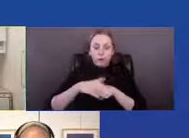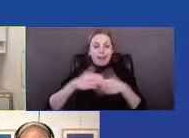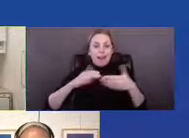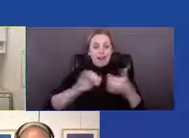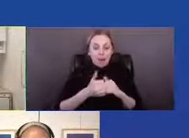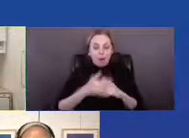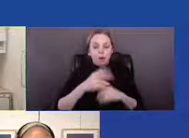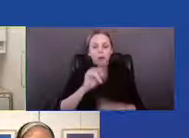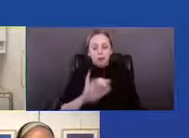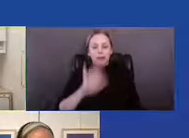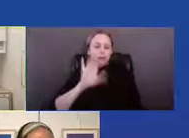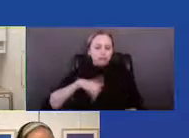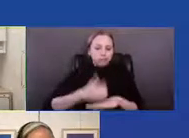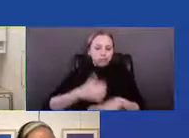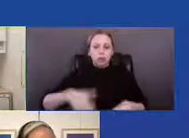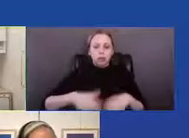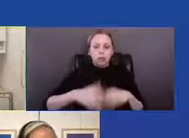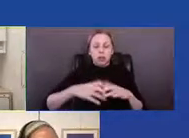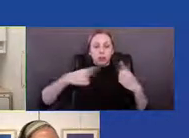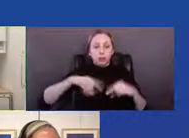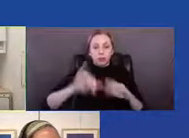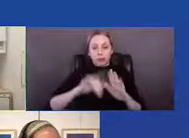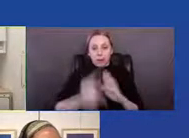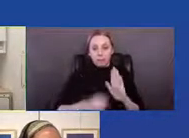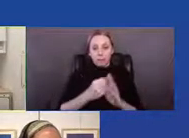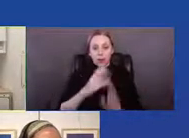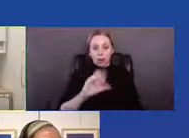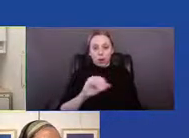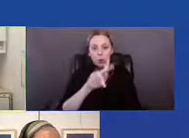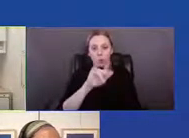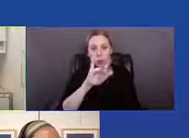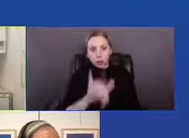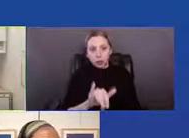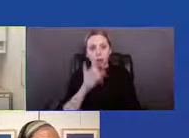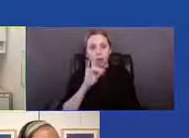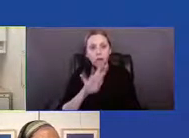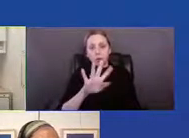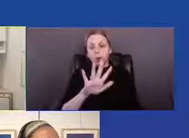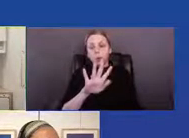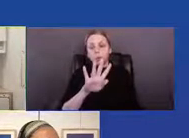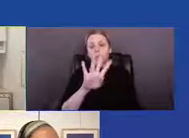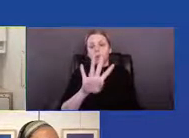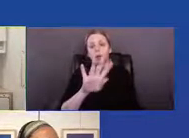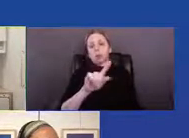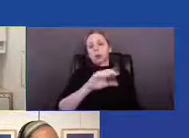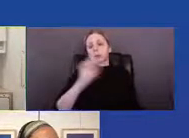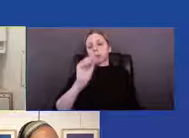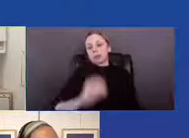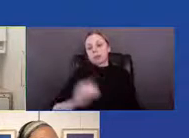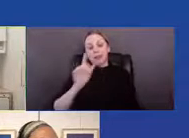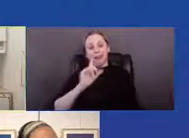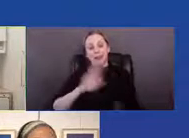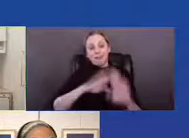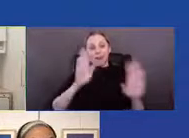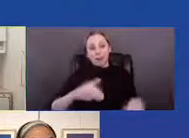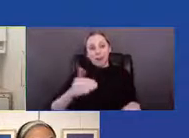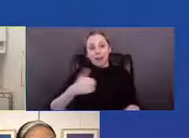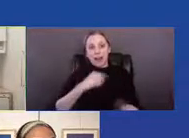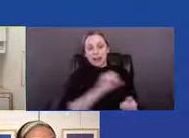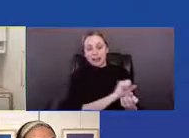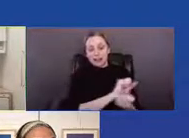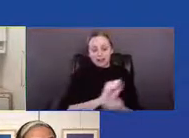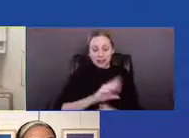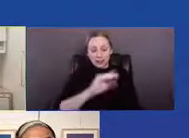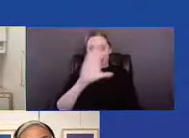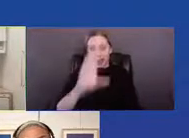the colonial period, 41% of the city's households had enslaved Africans. Only Charleston, South Carolina